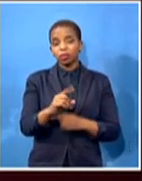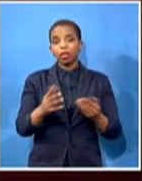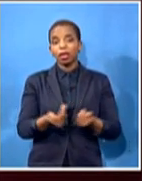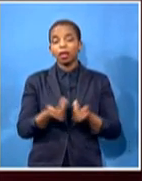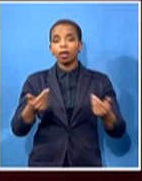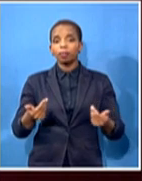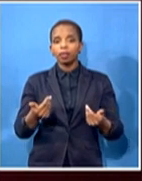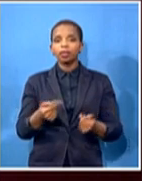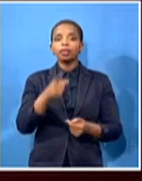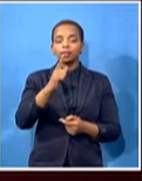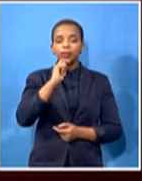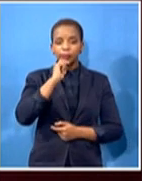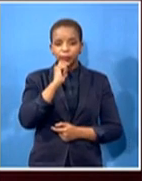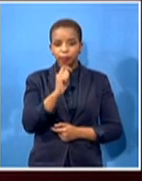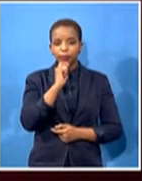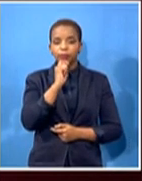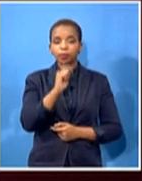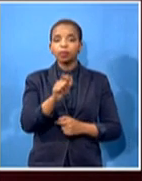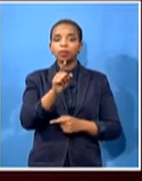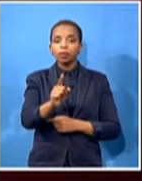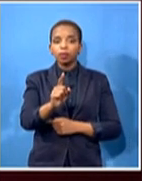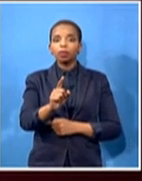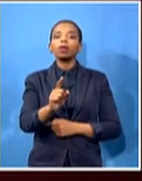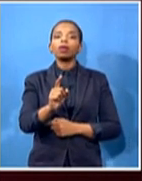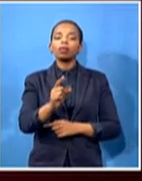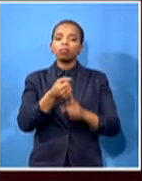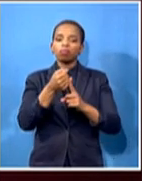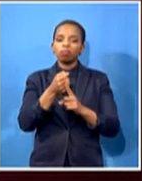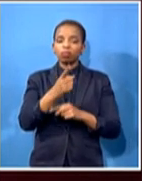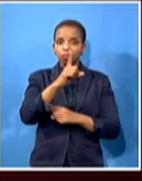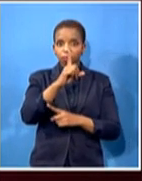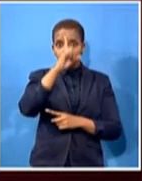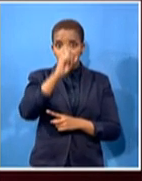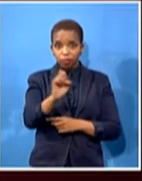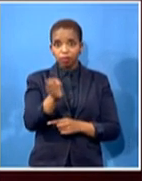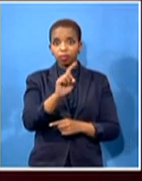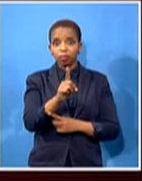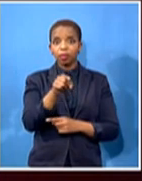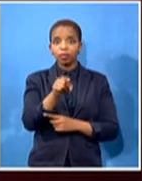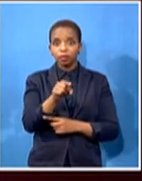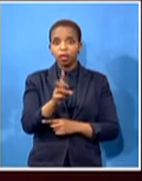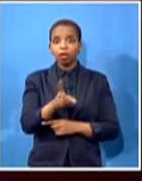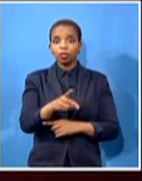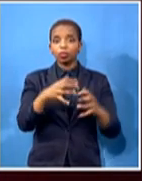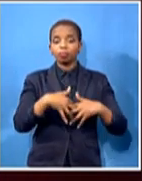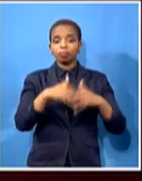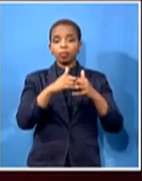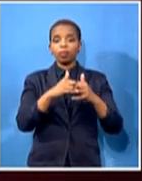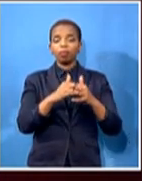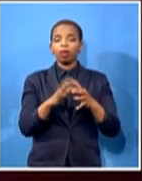leading agent. And he also formed a very close friendship with Oliver Tambo. And